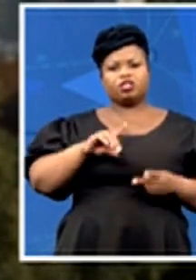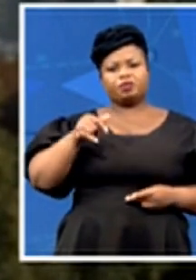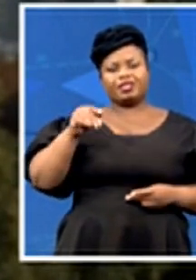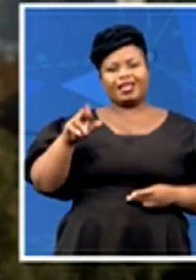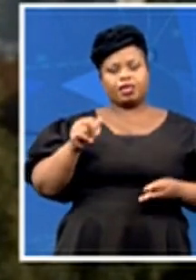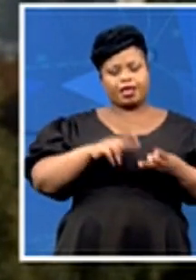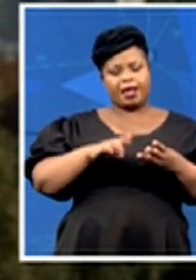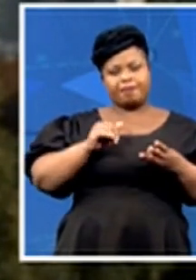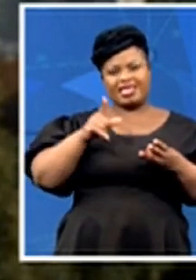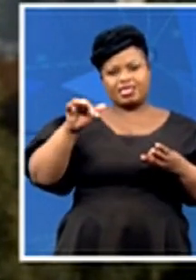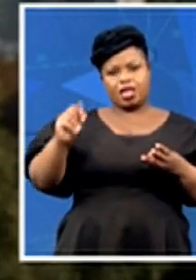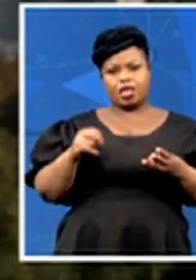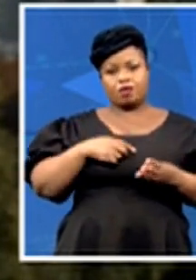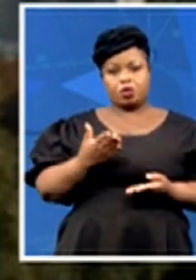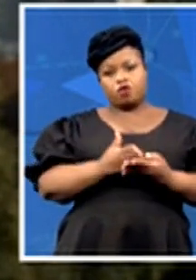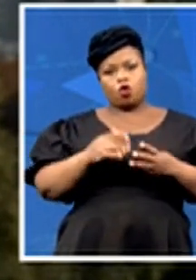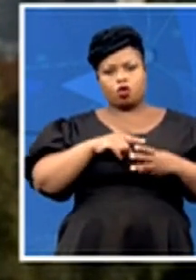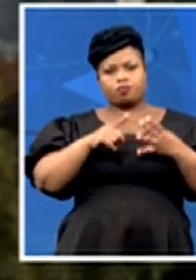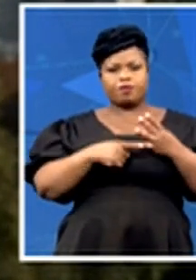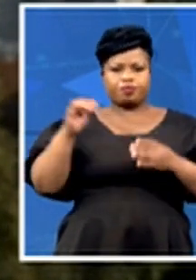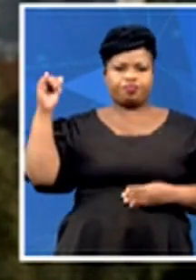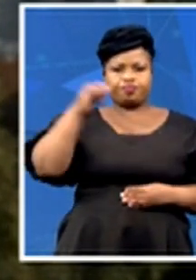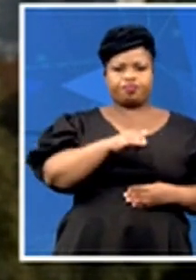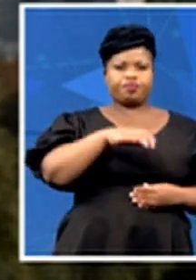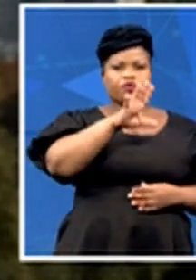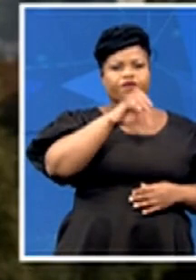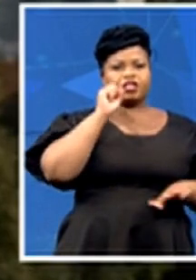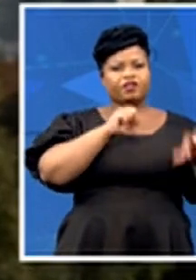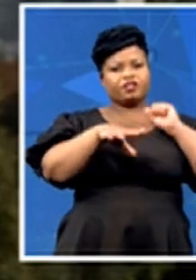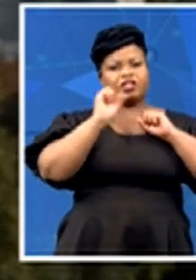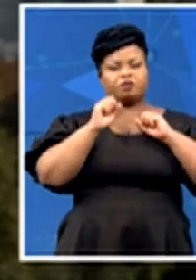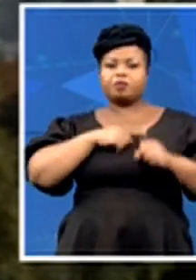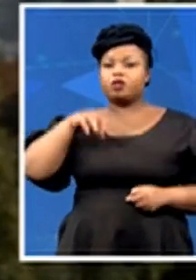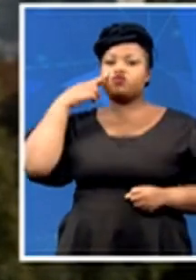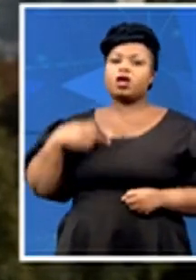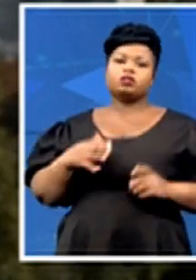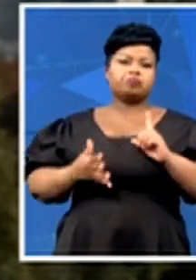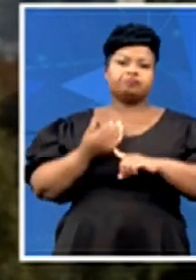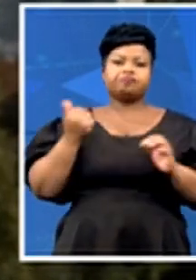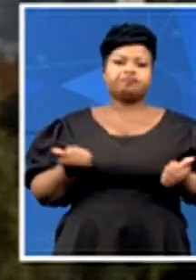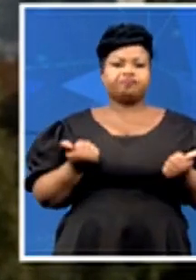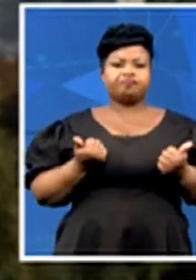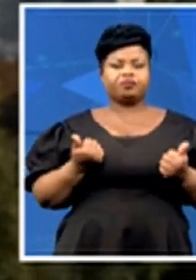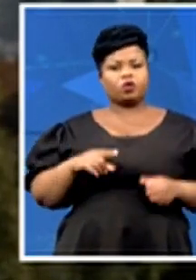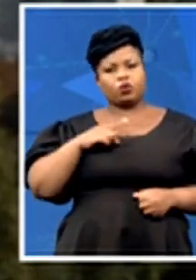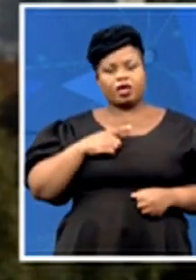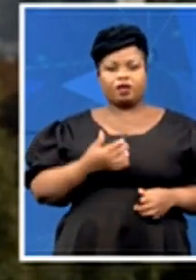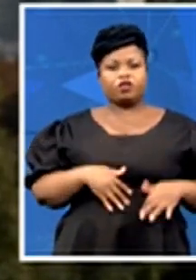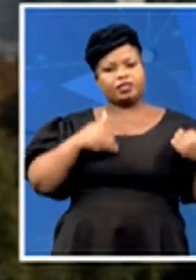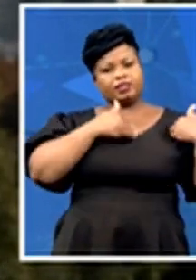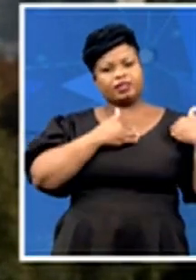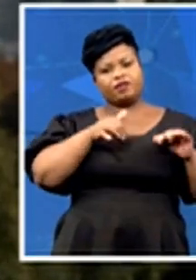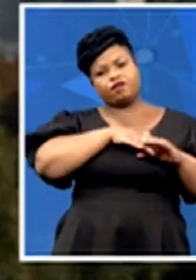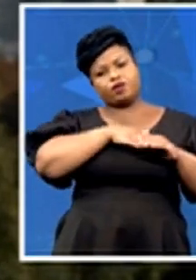evacuation flights russia able to achieve those kind of uh those safe evacuation flights because it has good relations with the